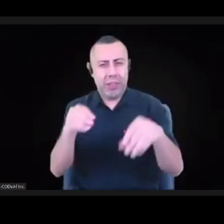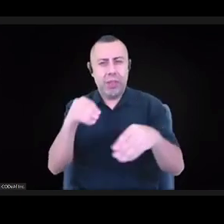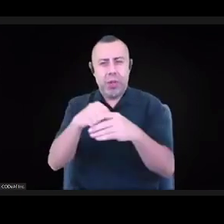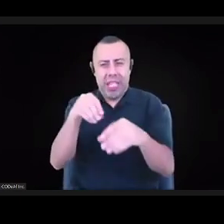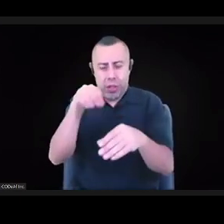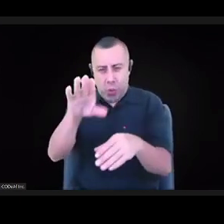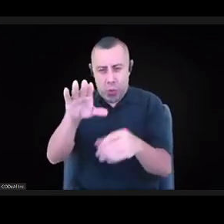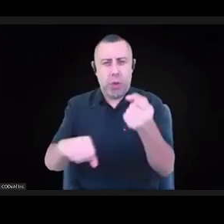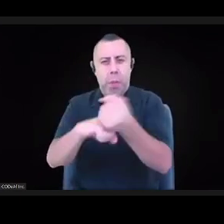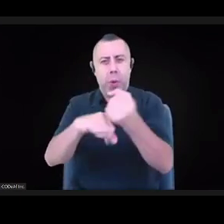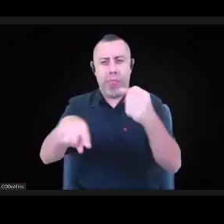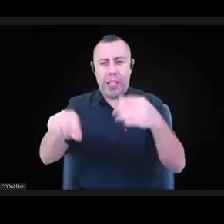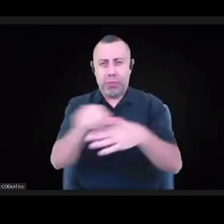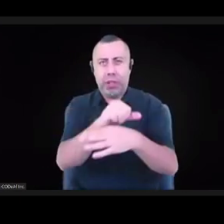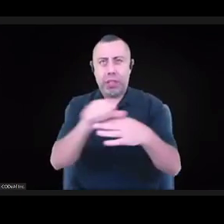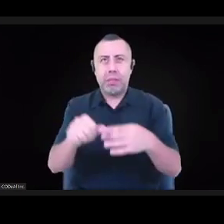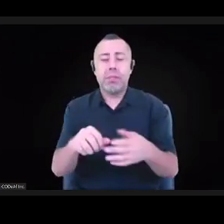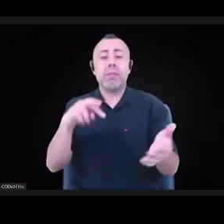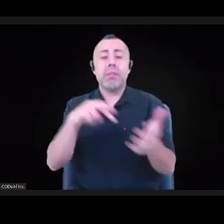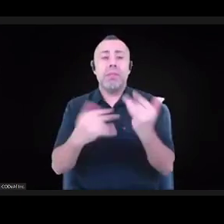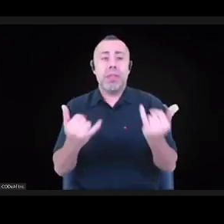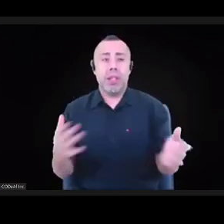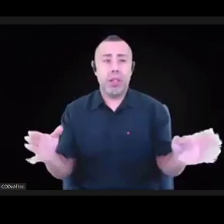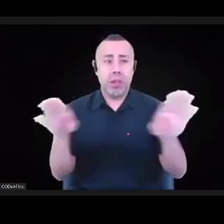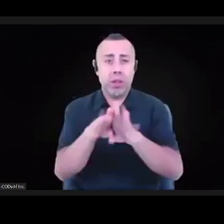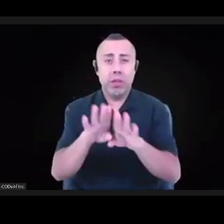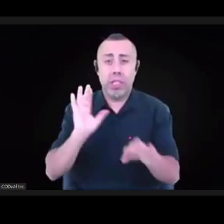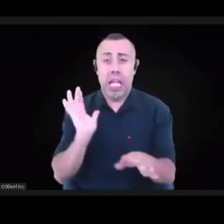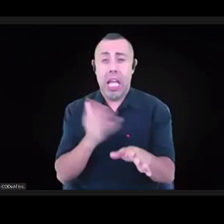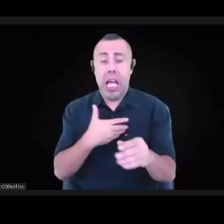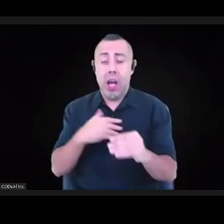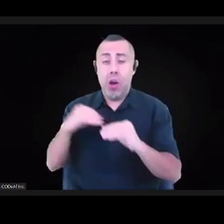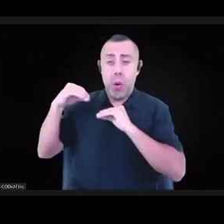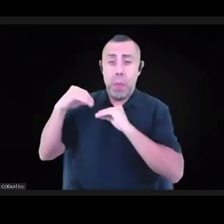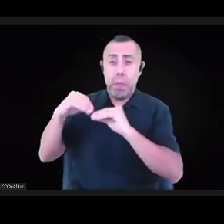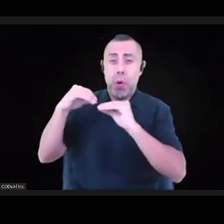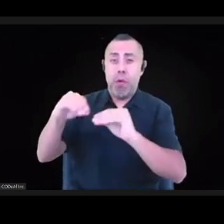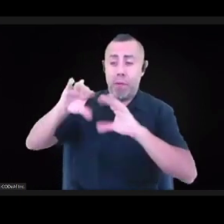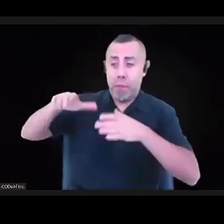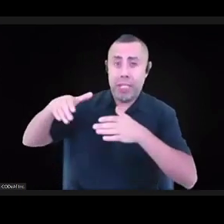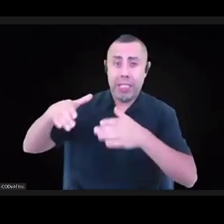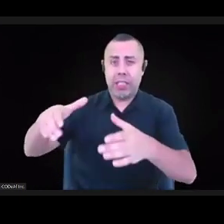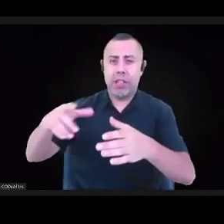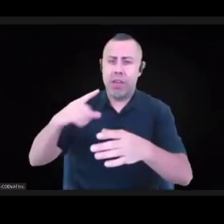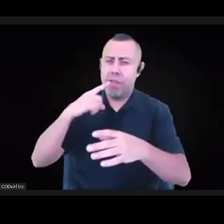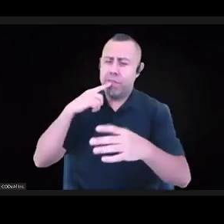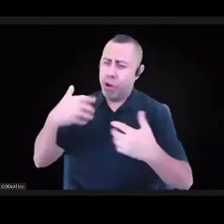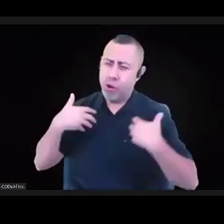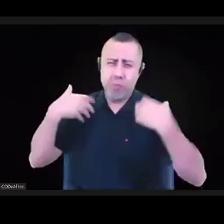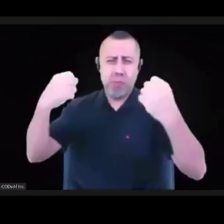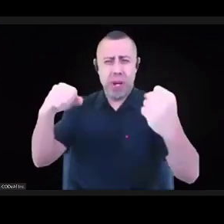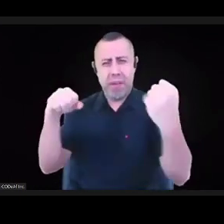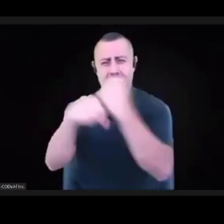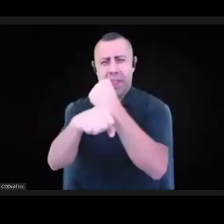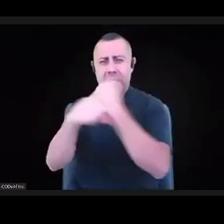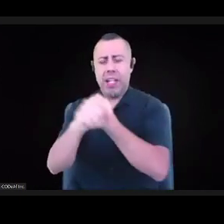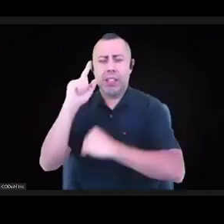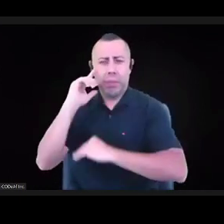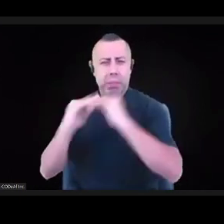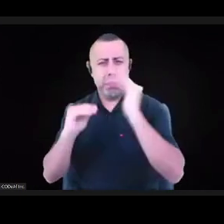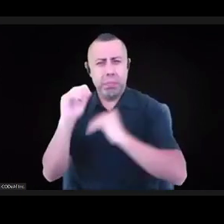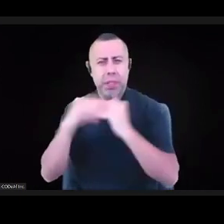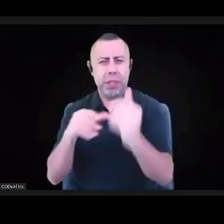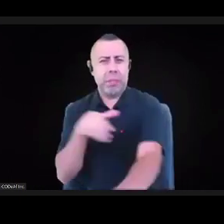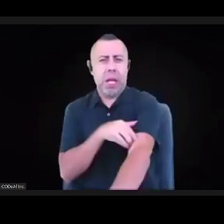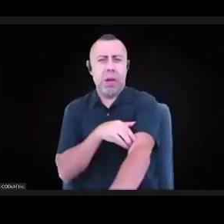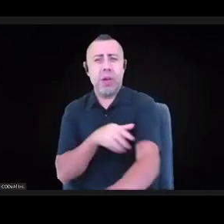movements today are waging some of the most courageous fights to build, and at the same time, we're witnessing communities around